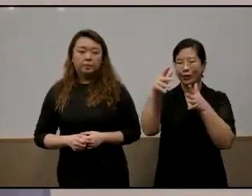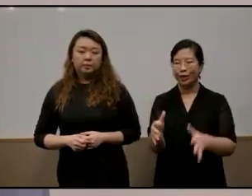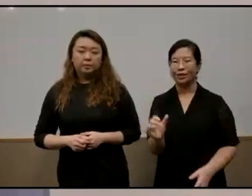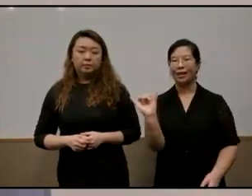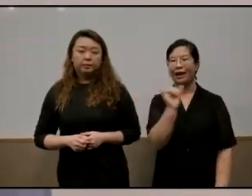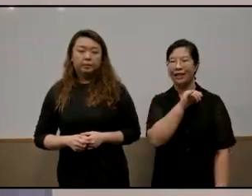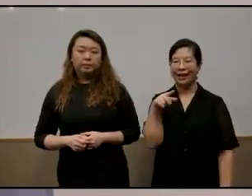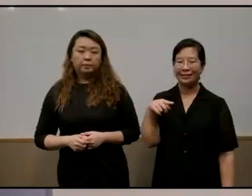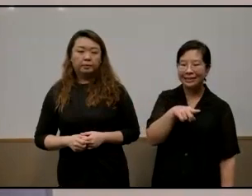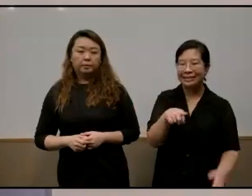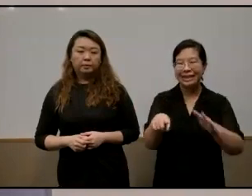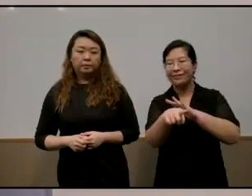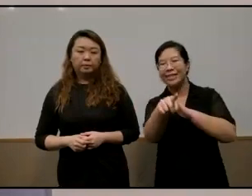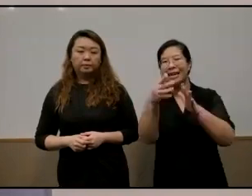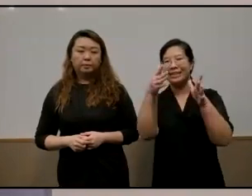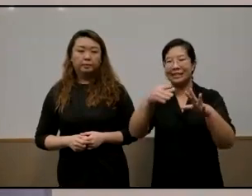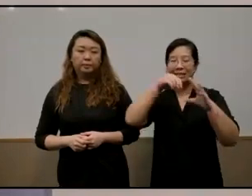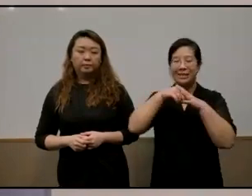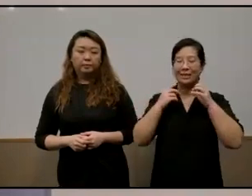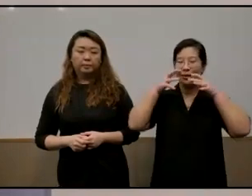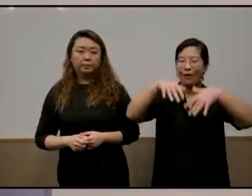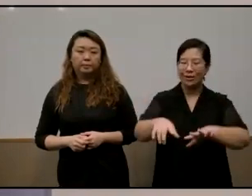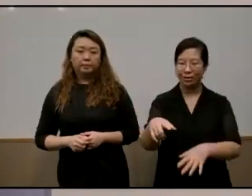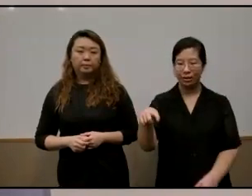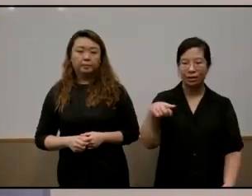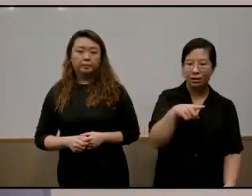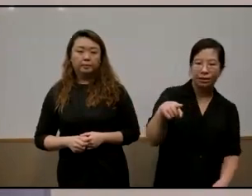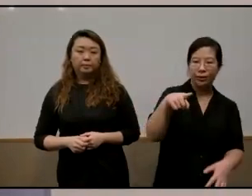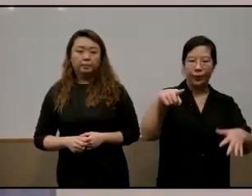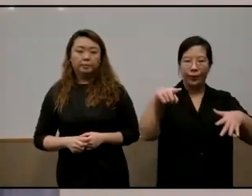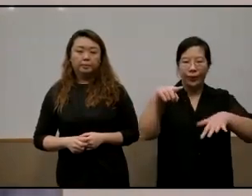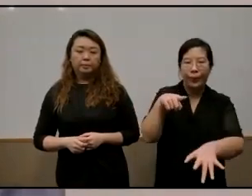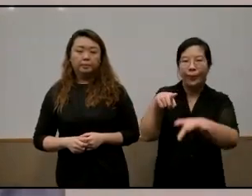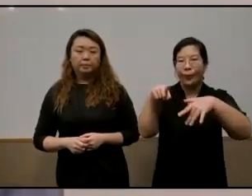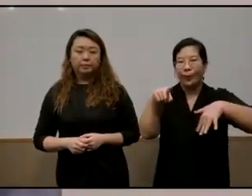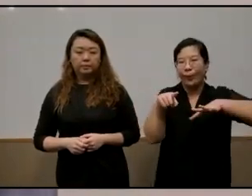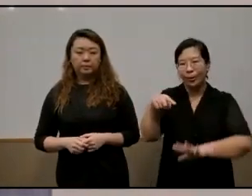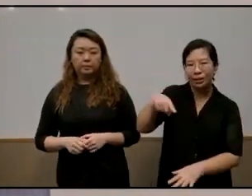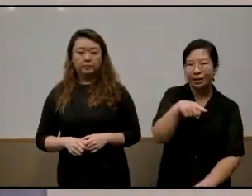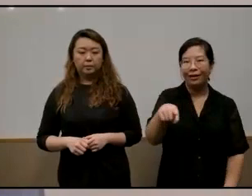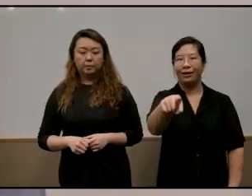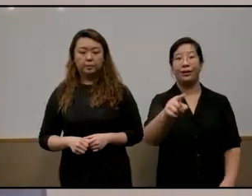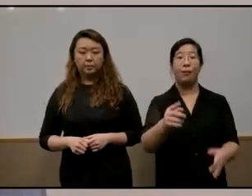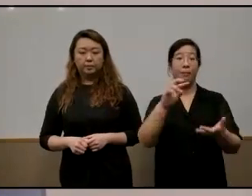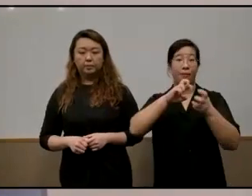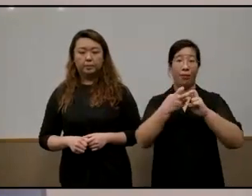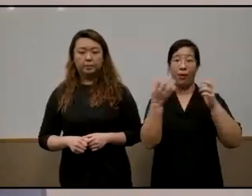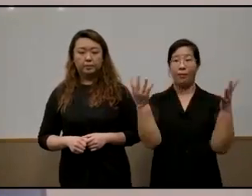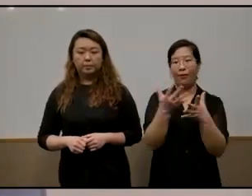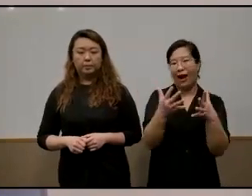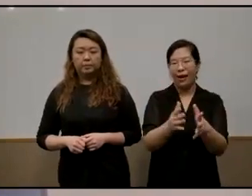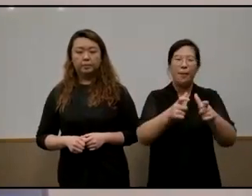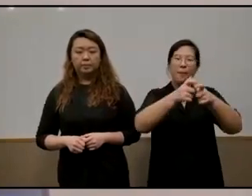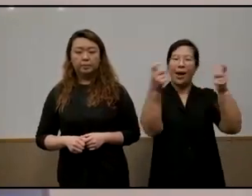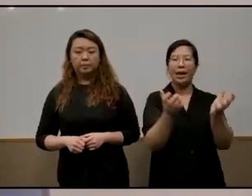navigators in a very wide ocean and the problem in the wide ocean is that a large boat can always float